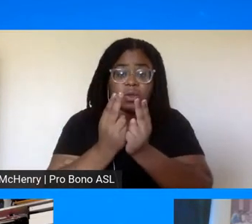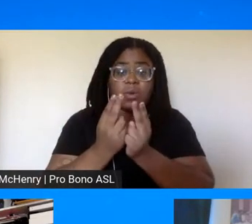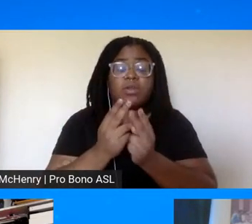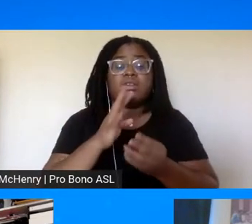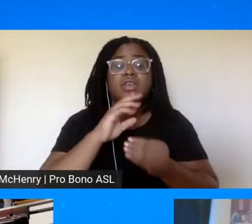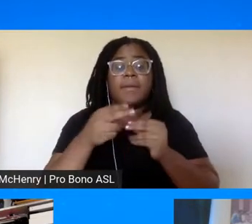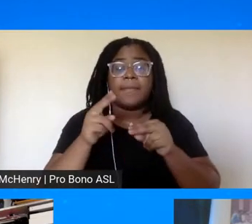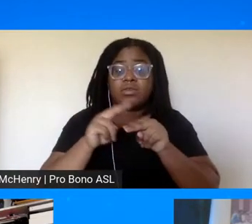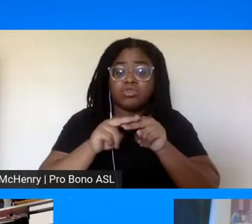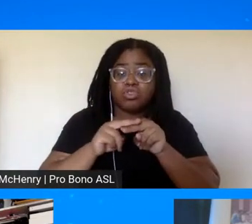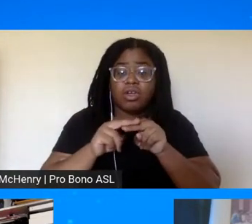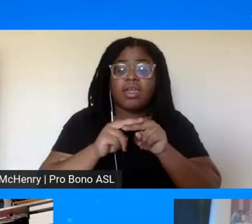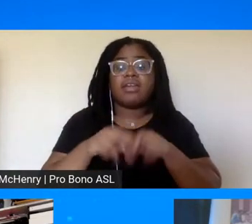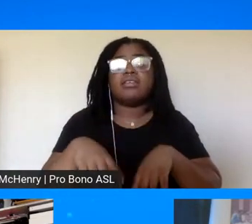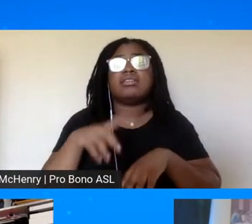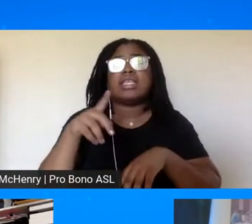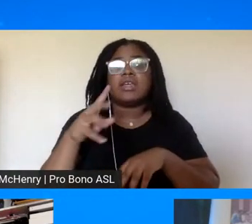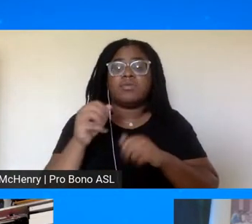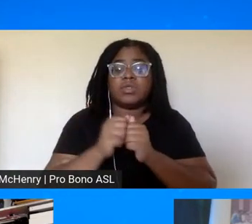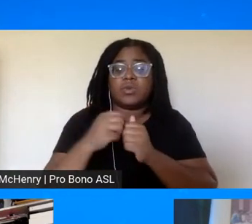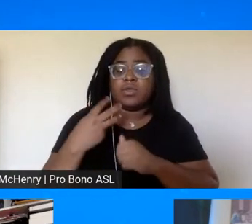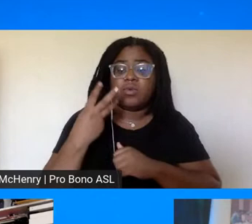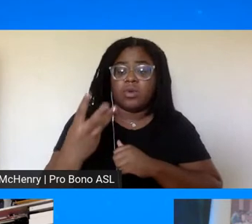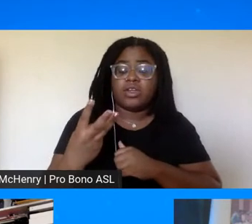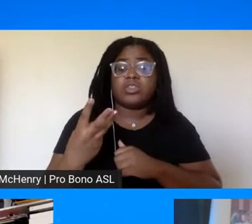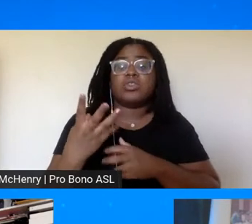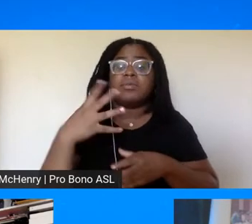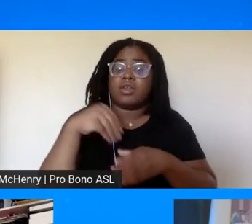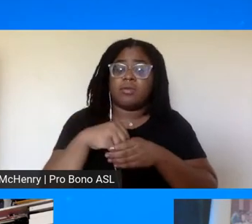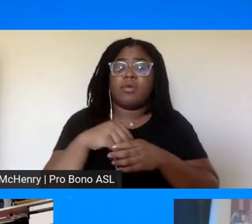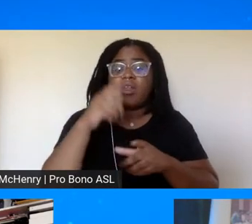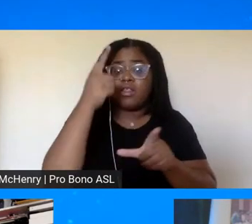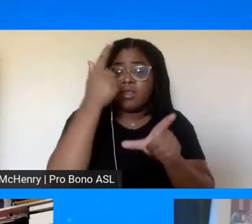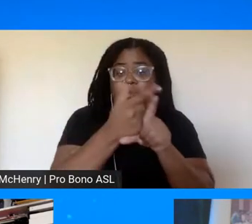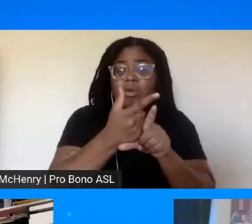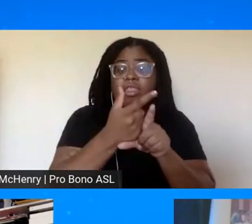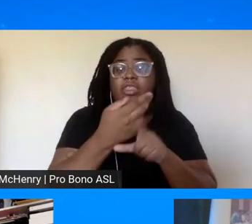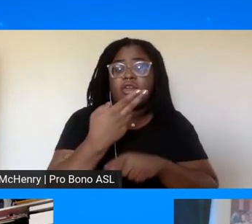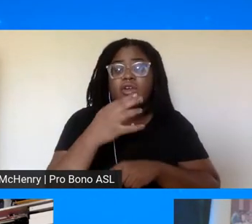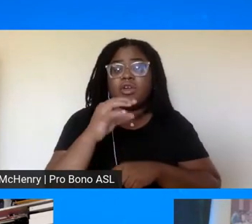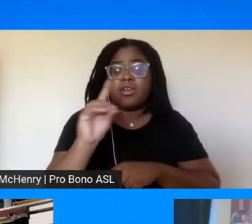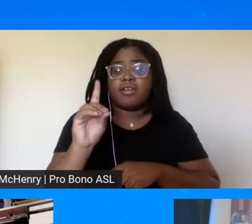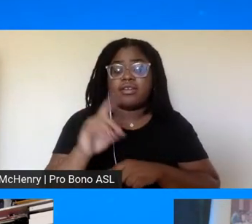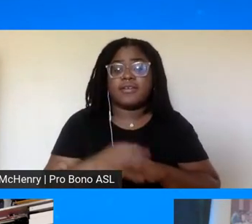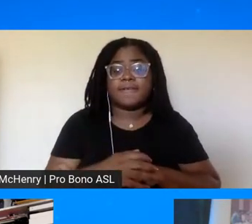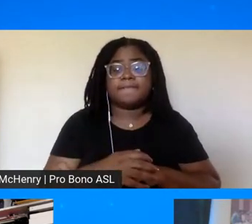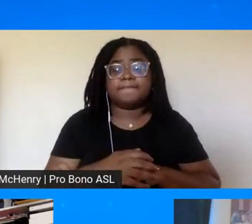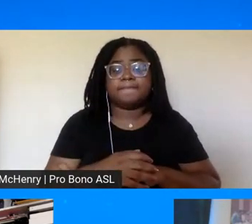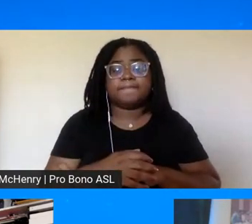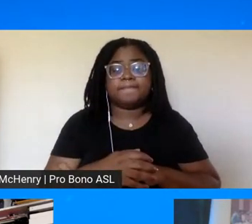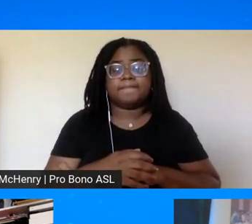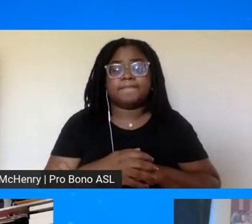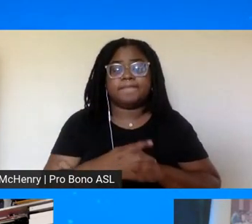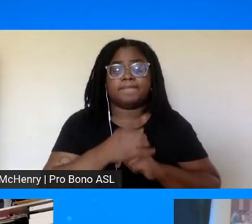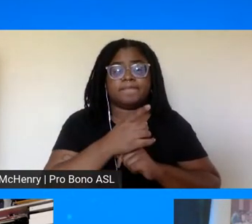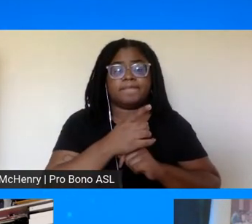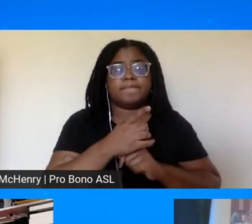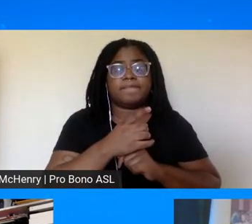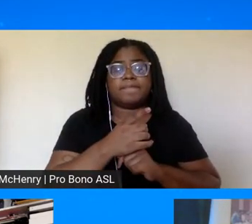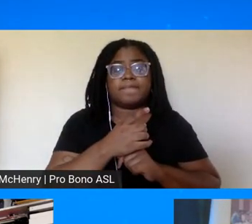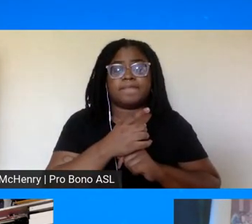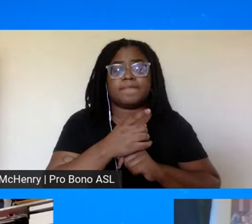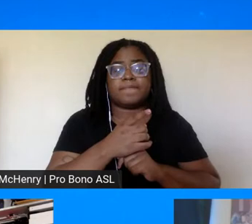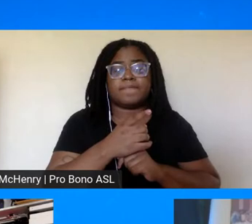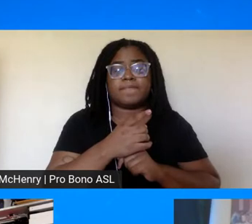that's why he was in washington and he was the president of that brotherhood of pullman porters you know what's intriguing mr alson